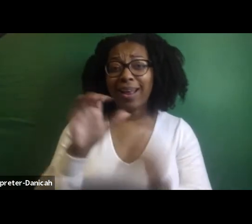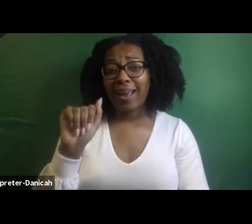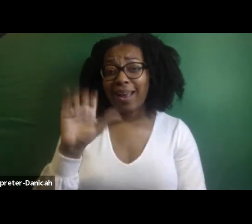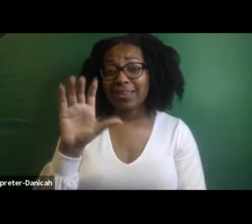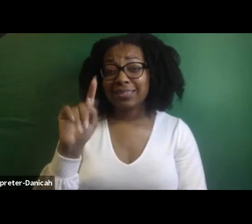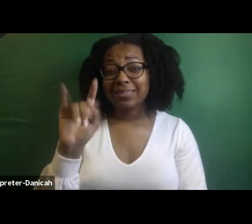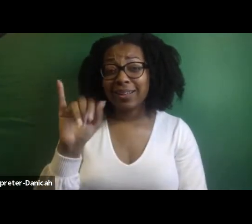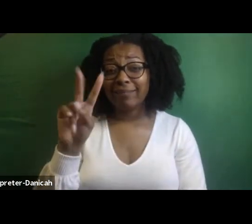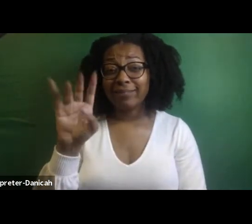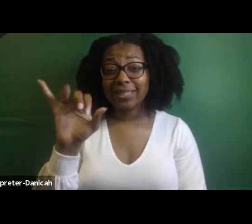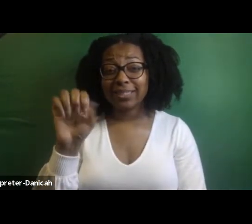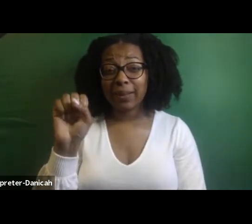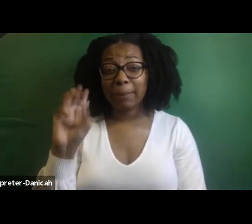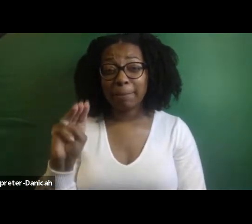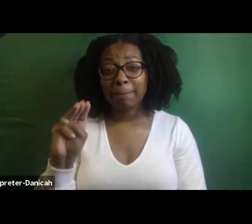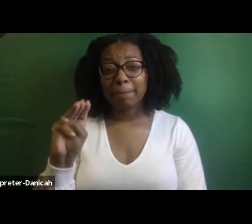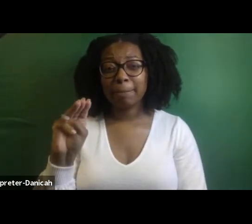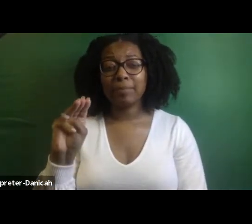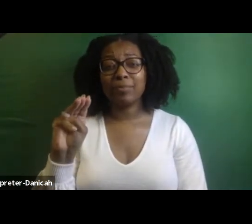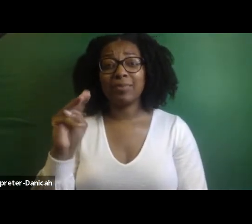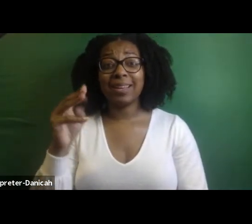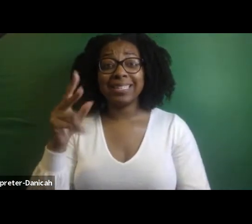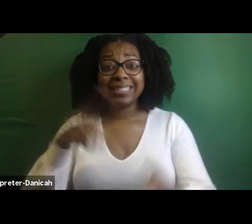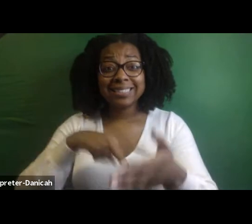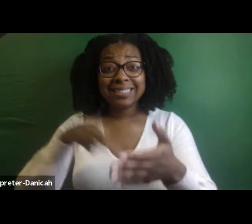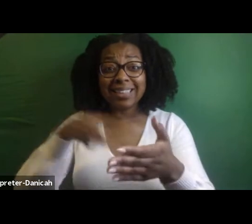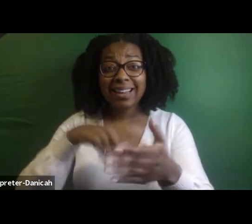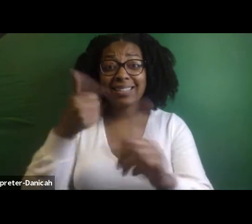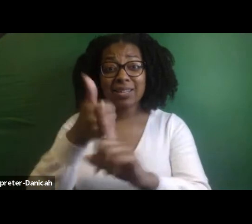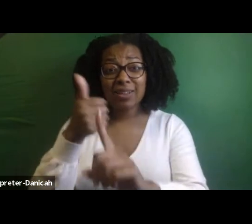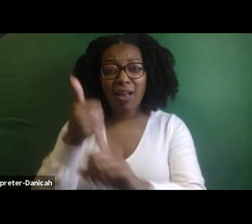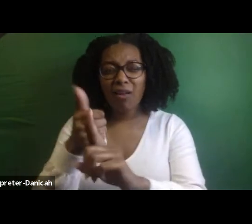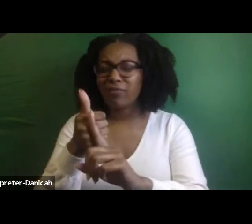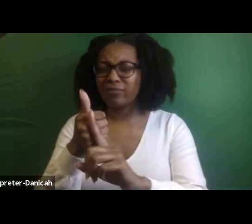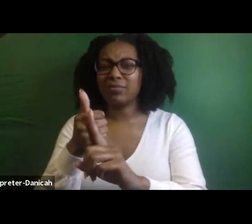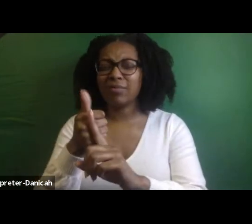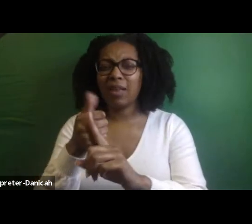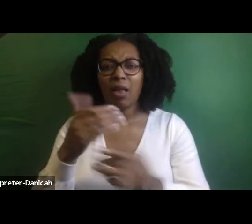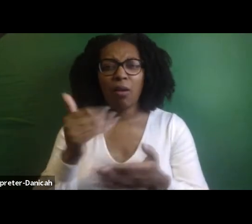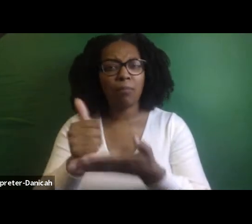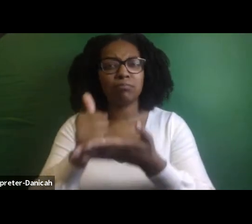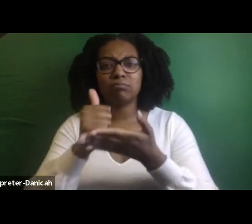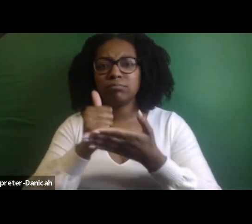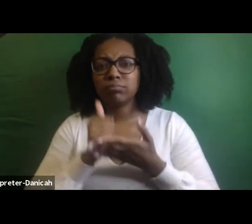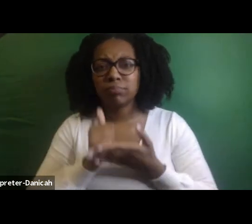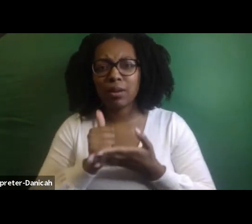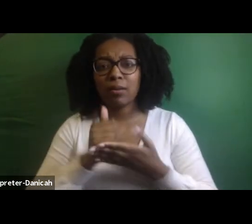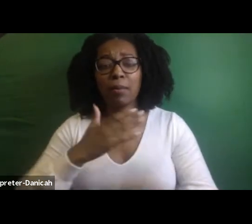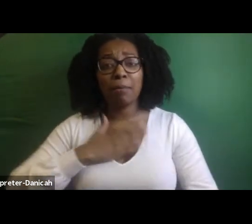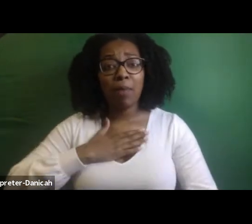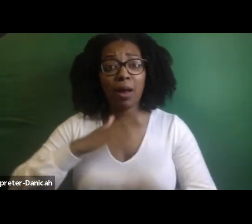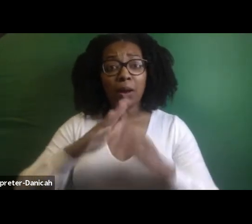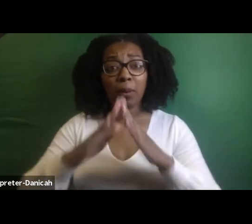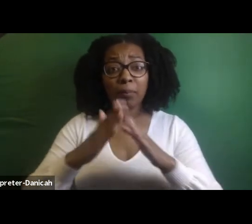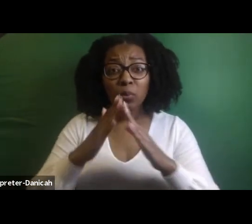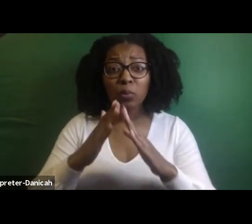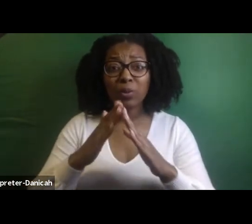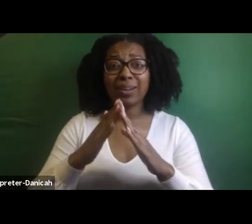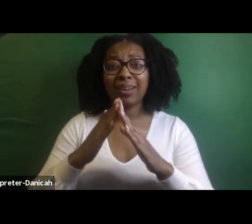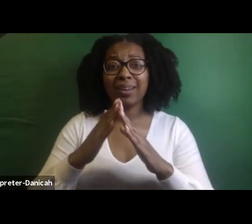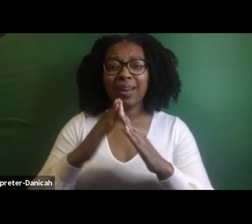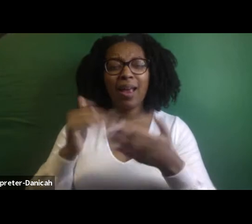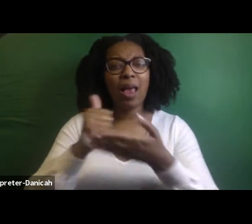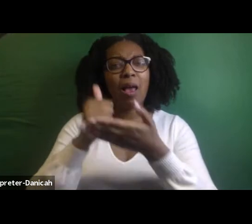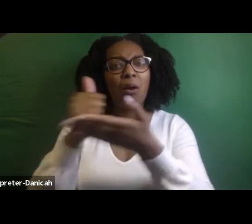dance and music in our communities that help us to thrive and express ourselves.